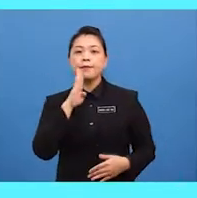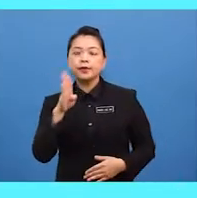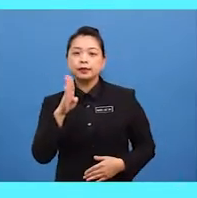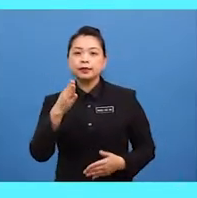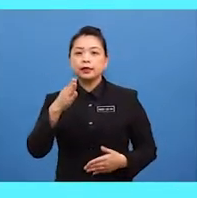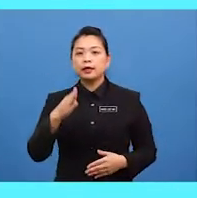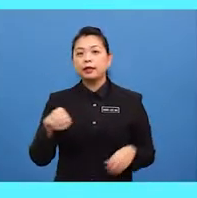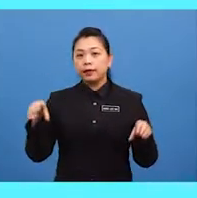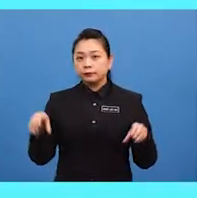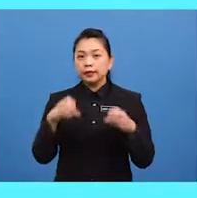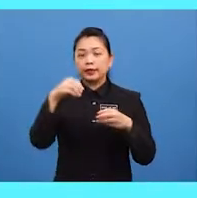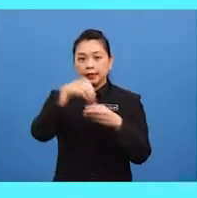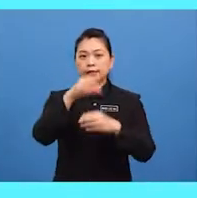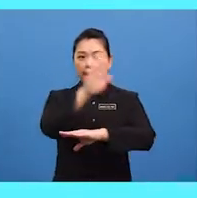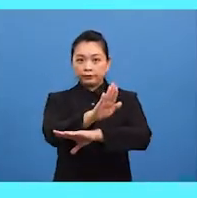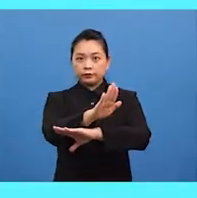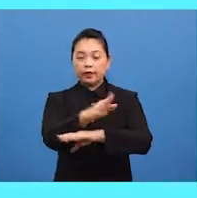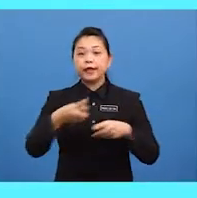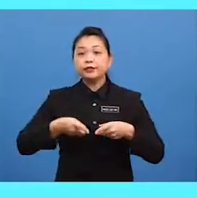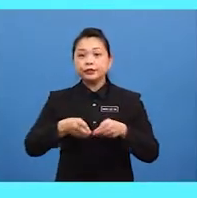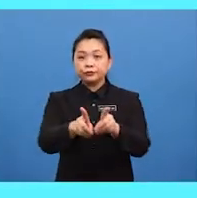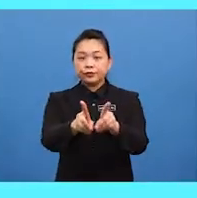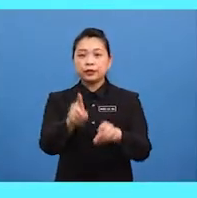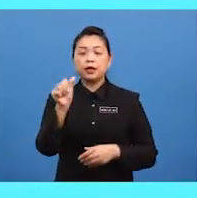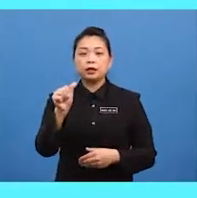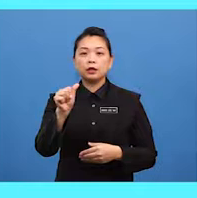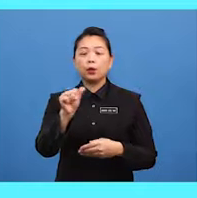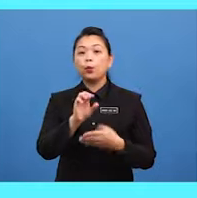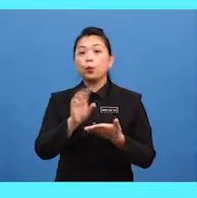afternoon and during a weekend